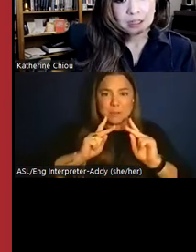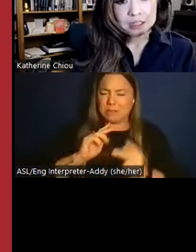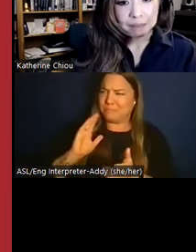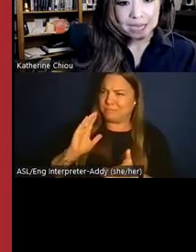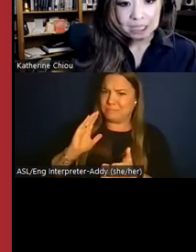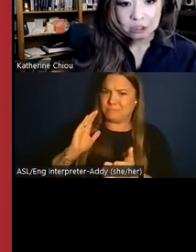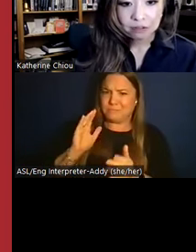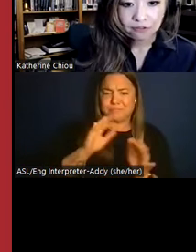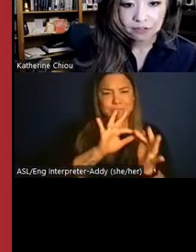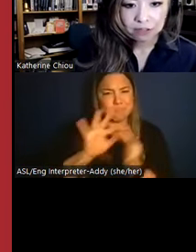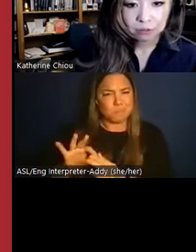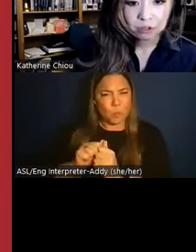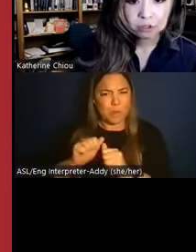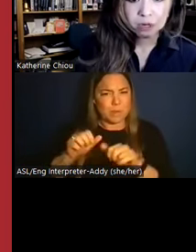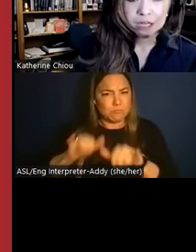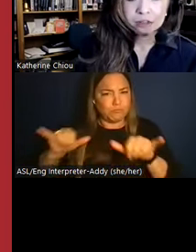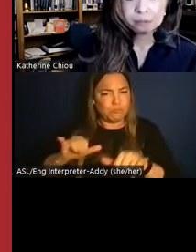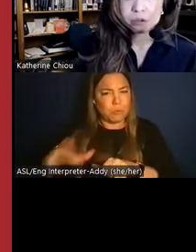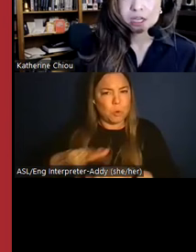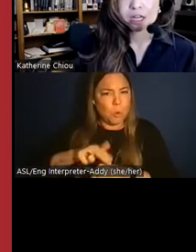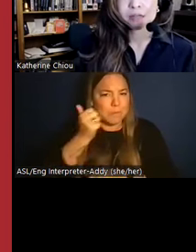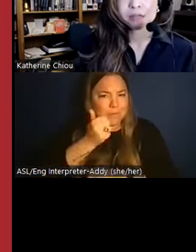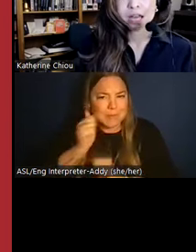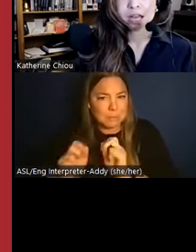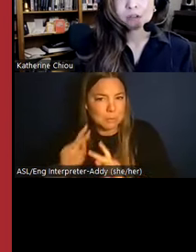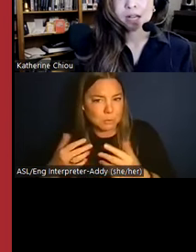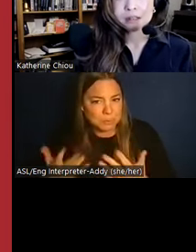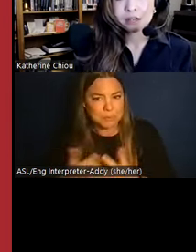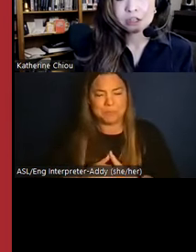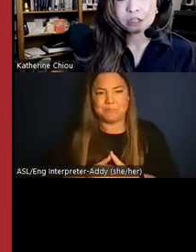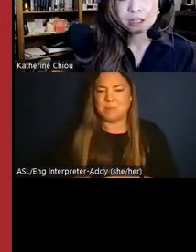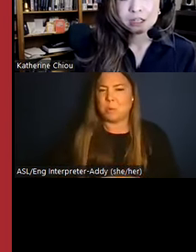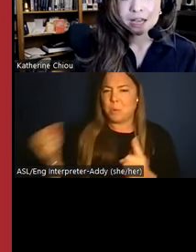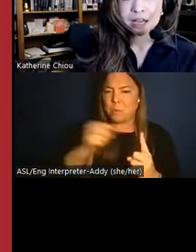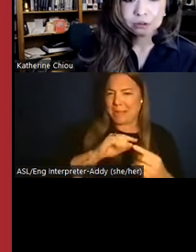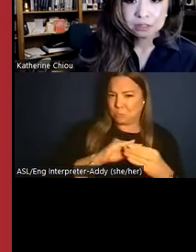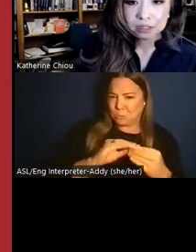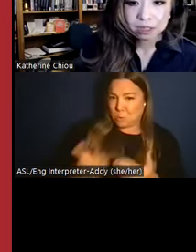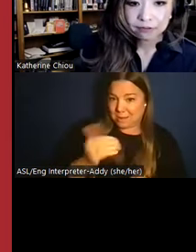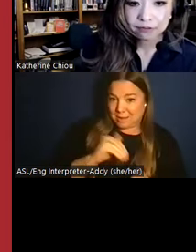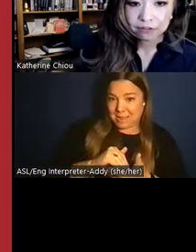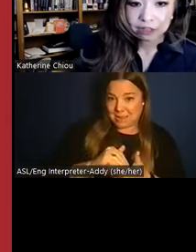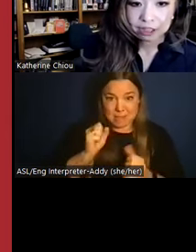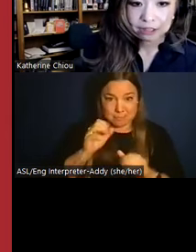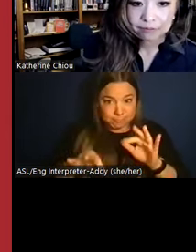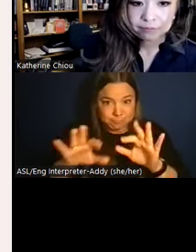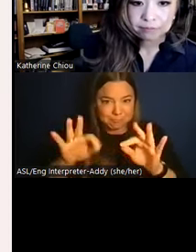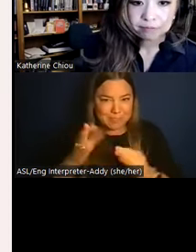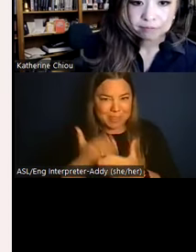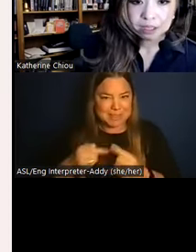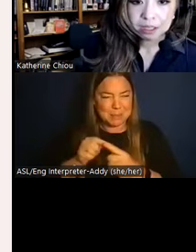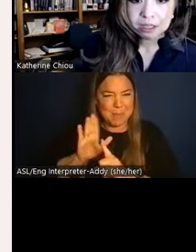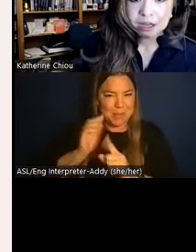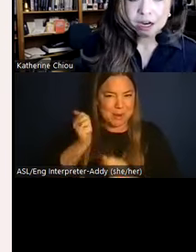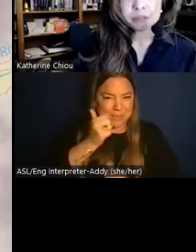Now let's step back into the field, where the story of the Moche comes alive through excavation and through discovery. Our time